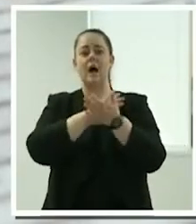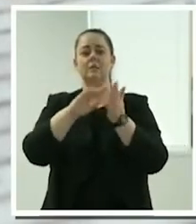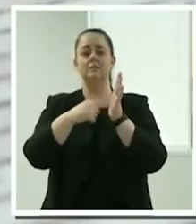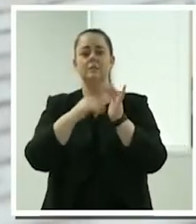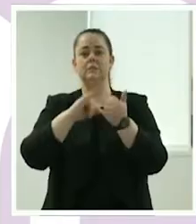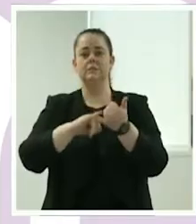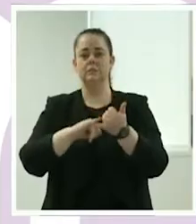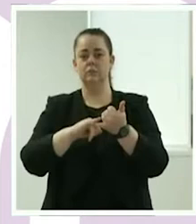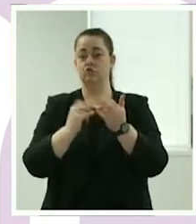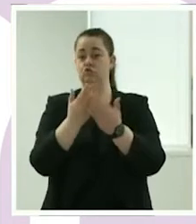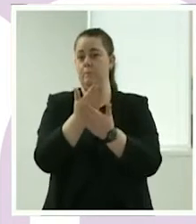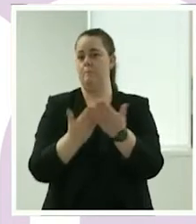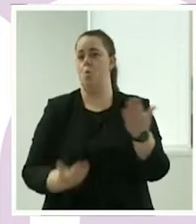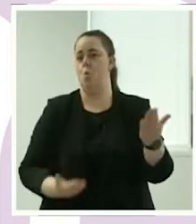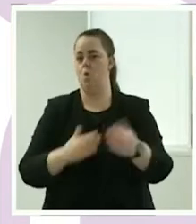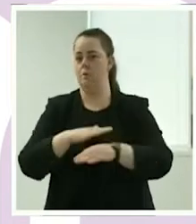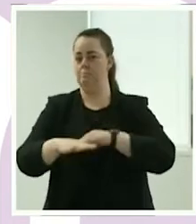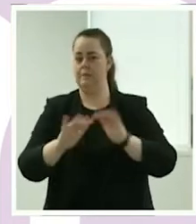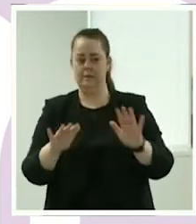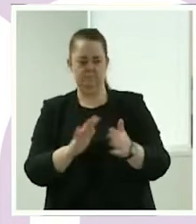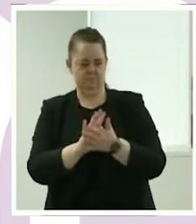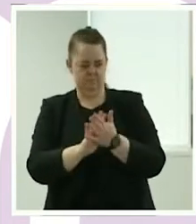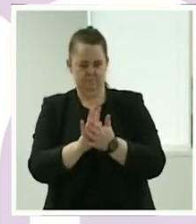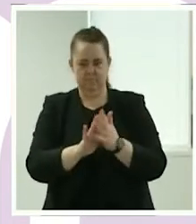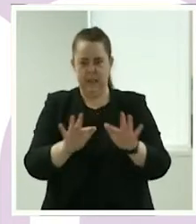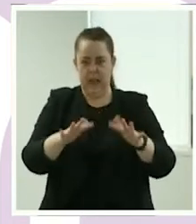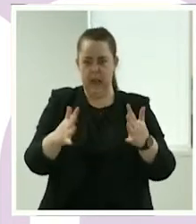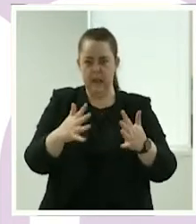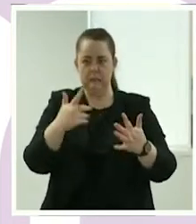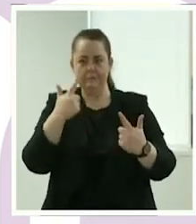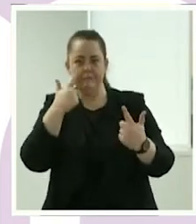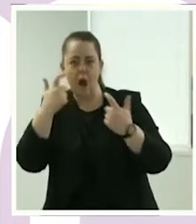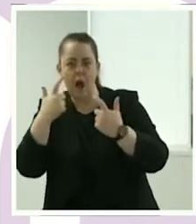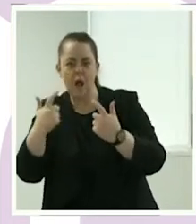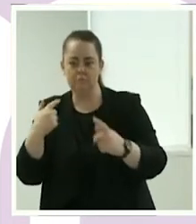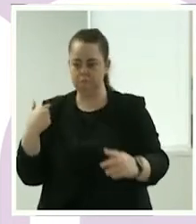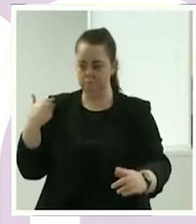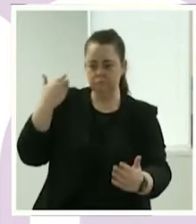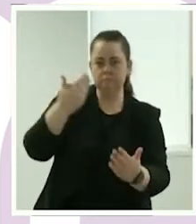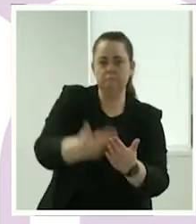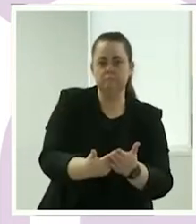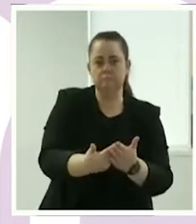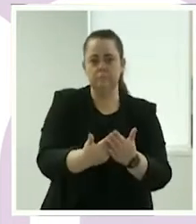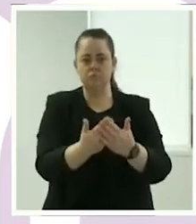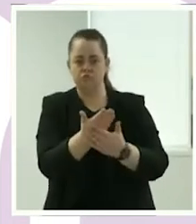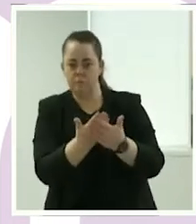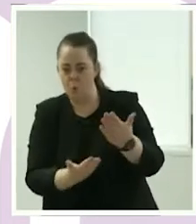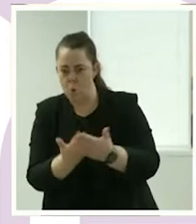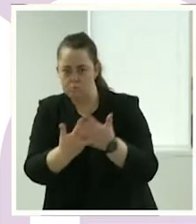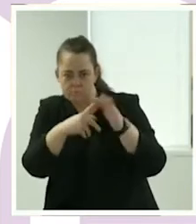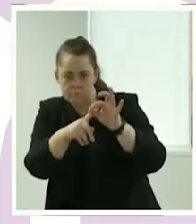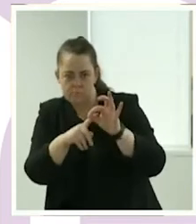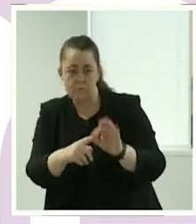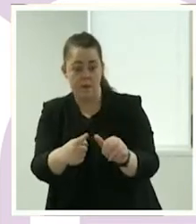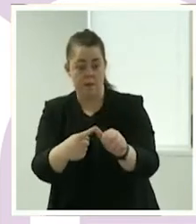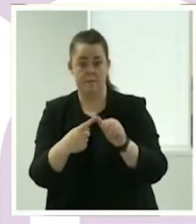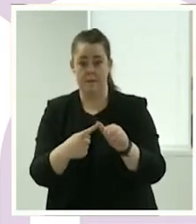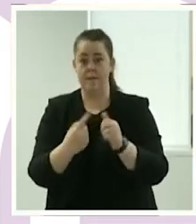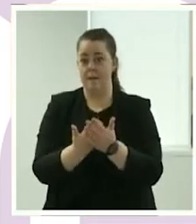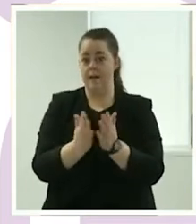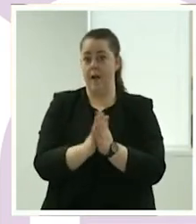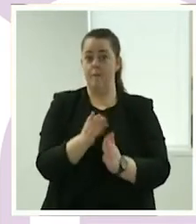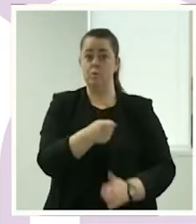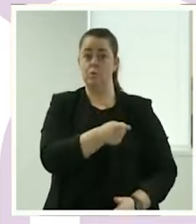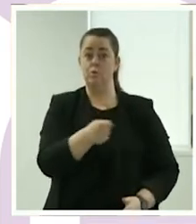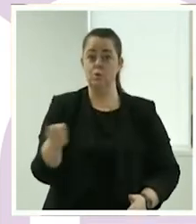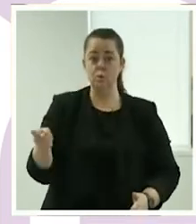coming days. And this is a report that outlines how you, as independent support providers, are really pioneering opportunities for small